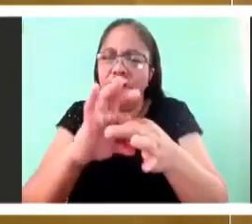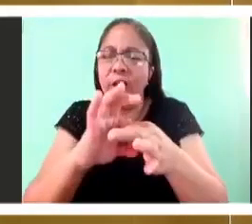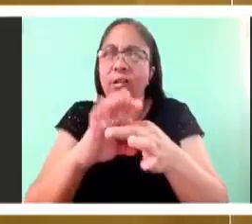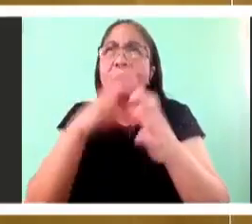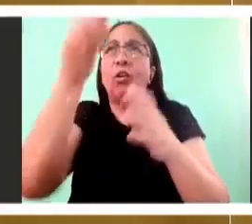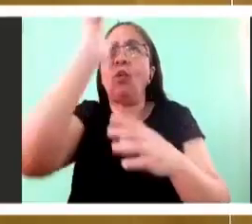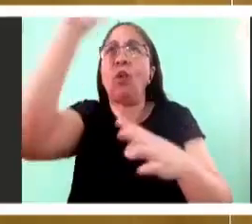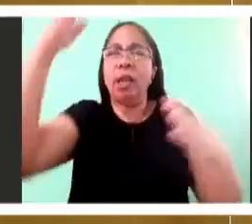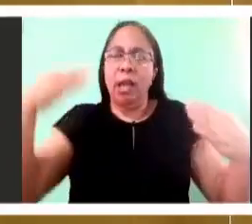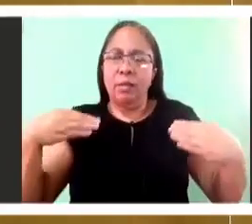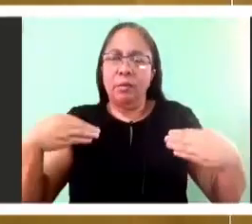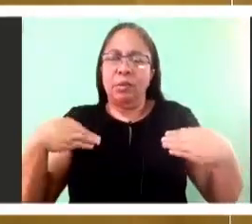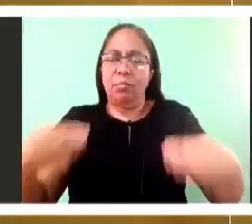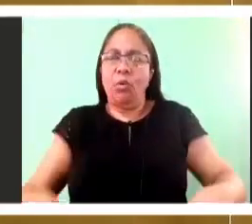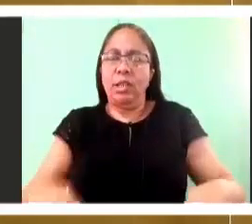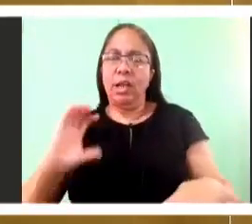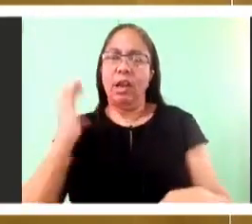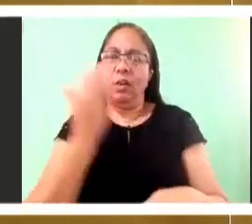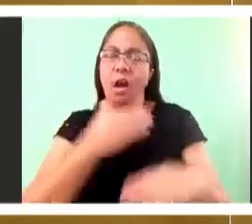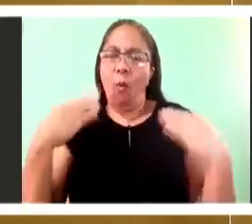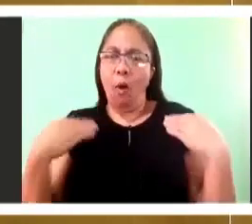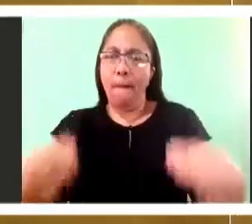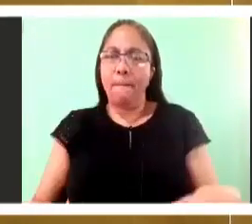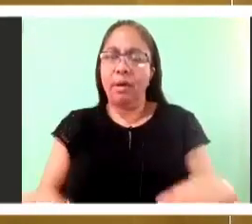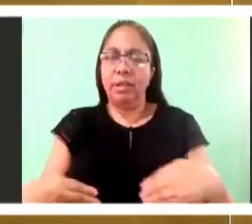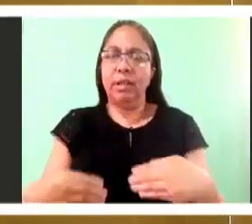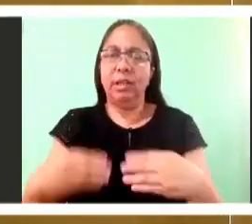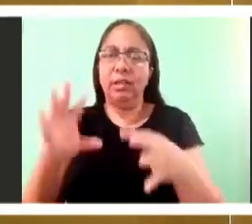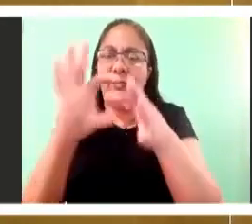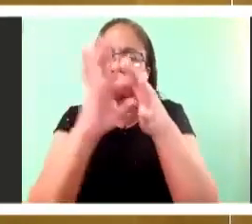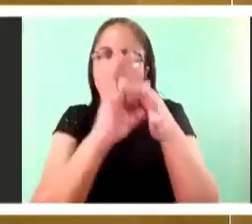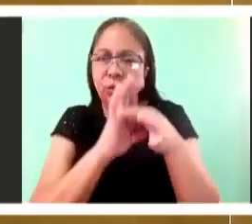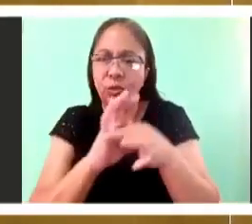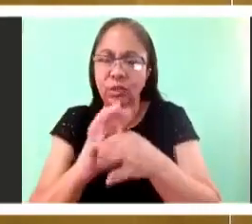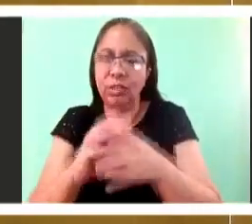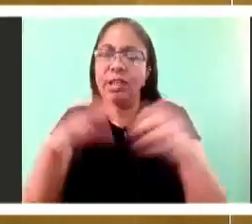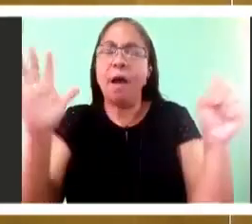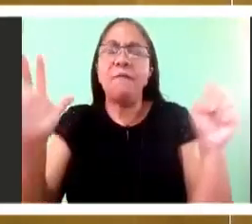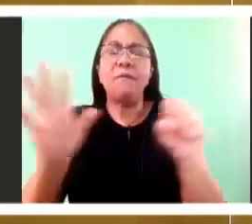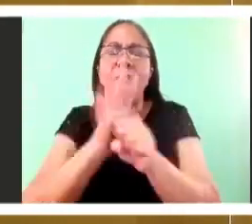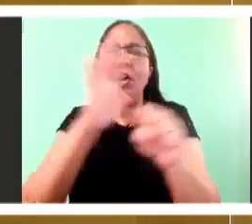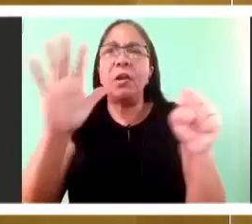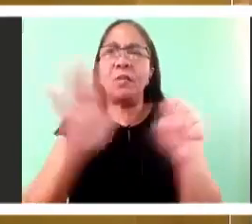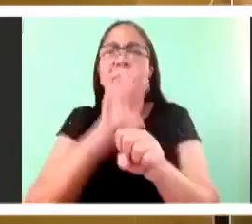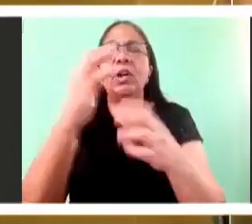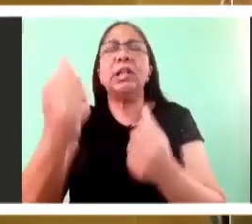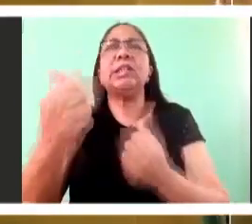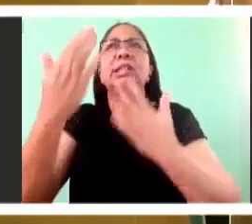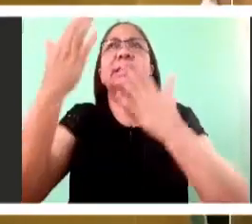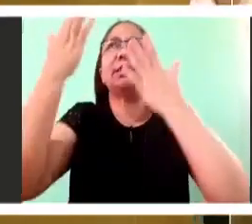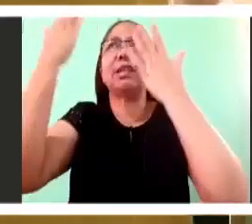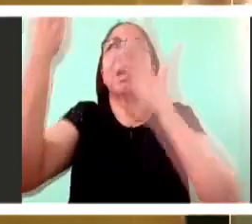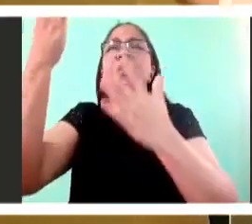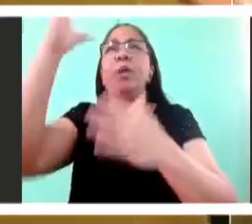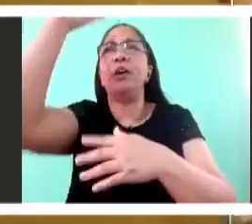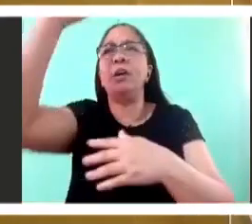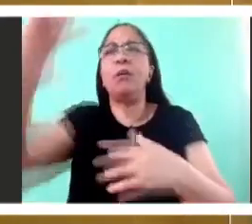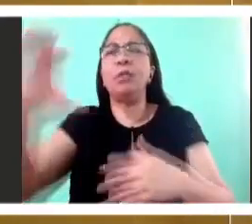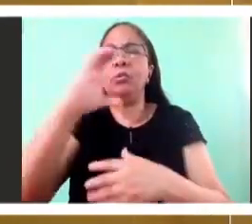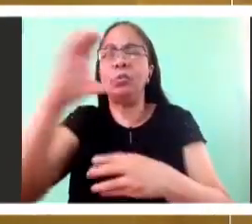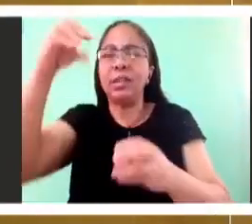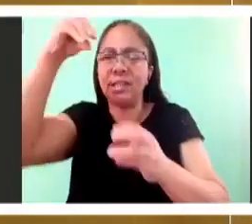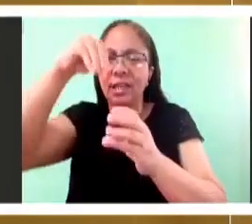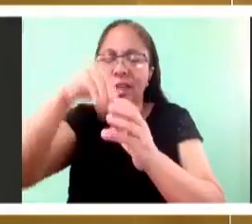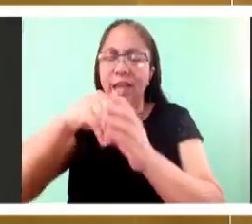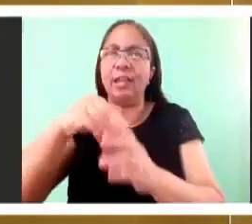is contained in this body that we received in the Eucharist and the full sacrifice of Christ and everything he has